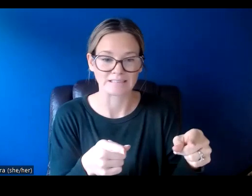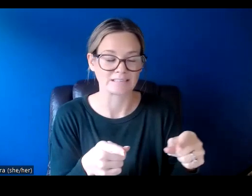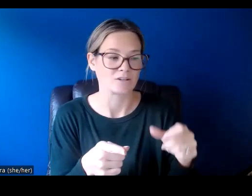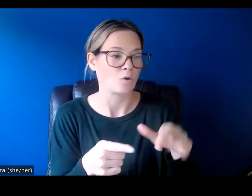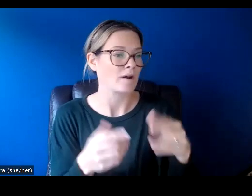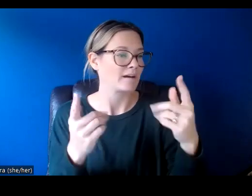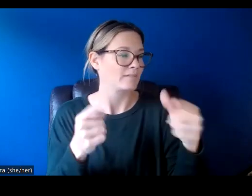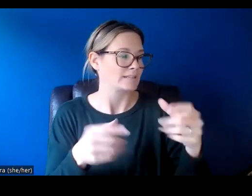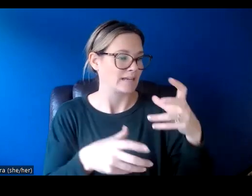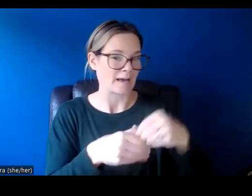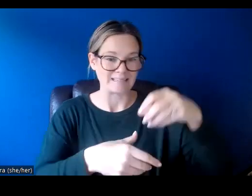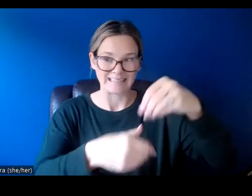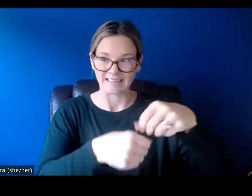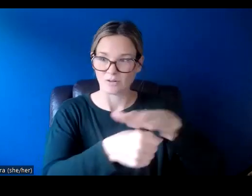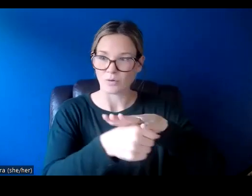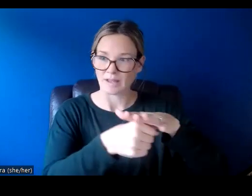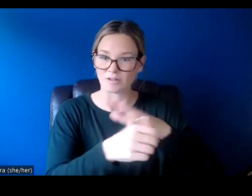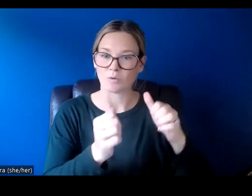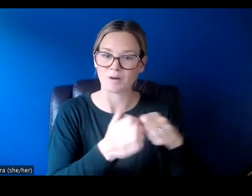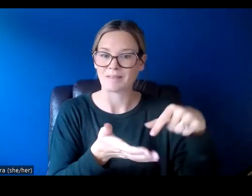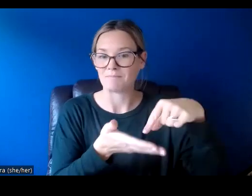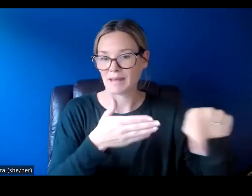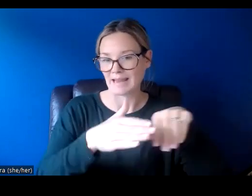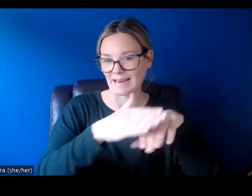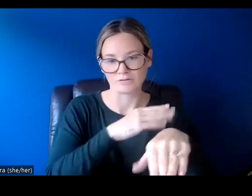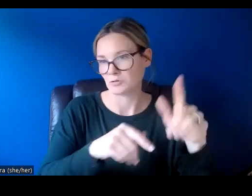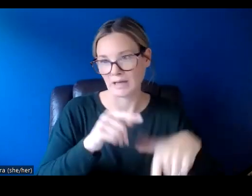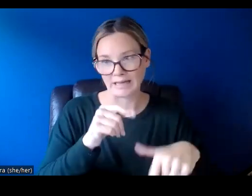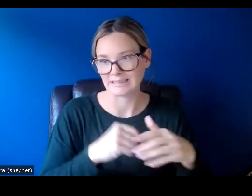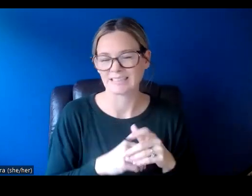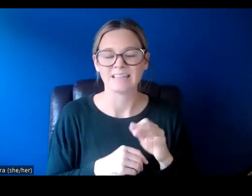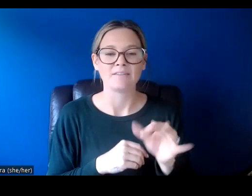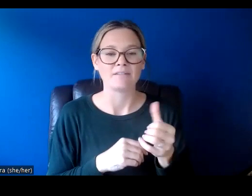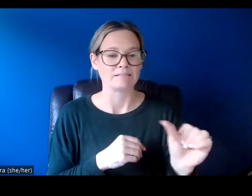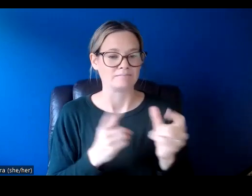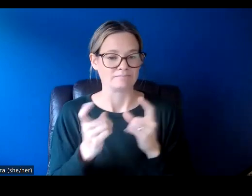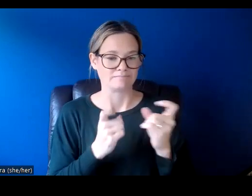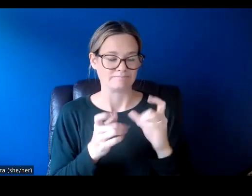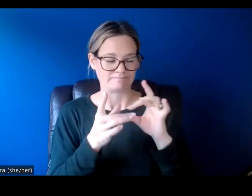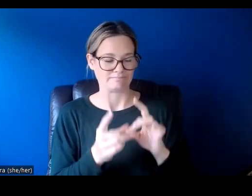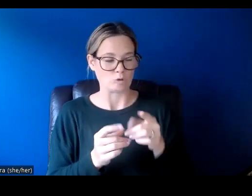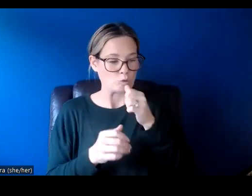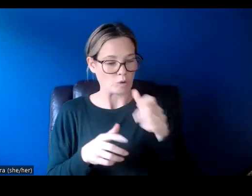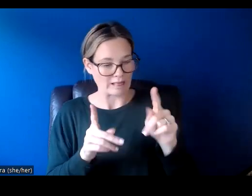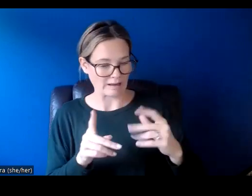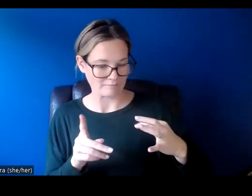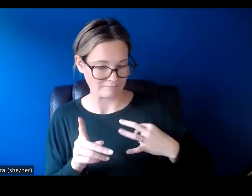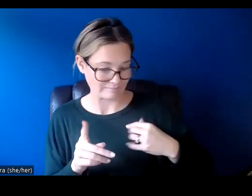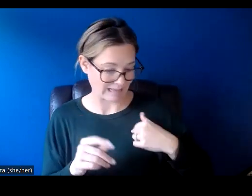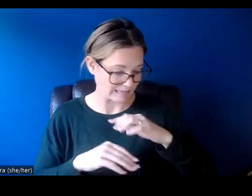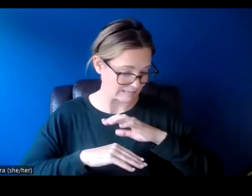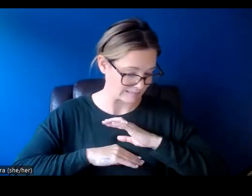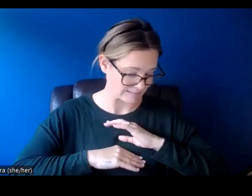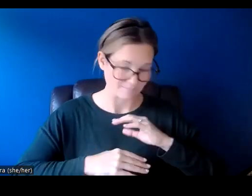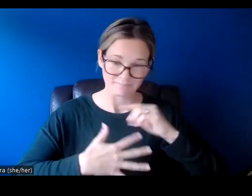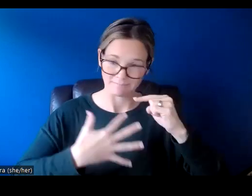events that take place in locations with paid entry. If you have any questions regarding eligibility in any category, please